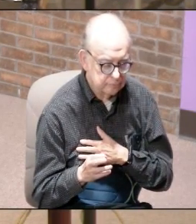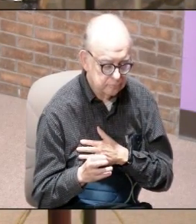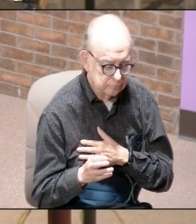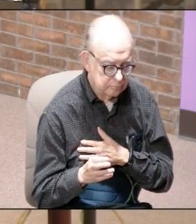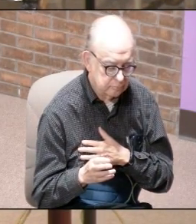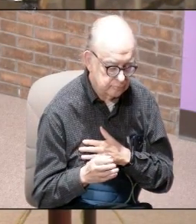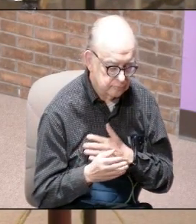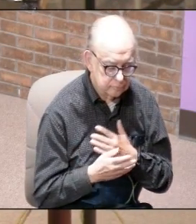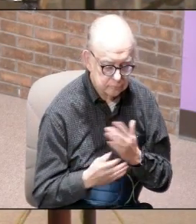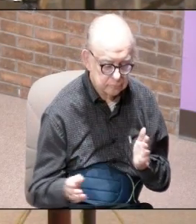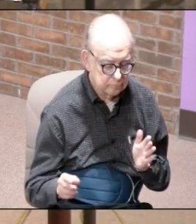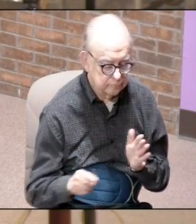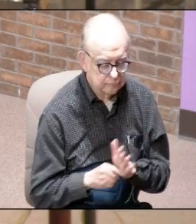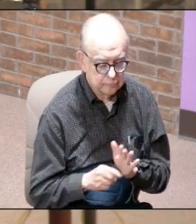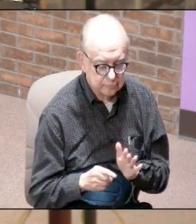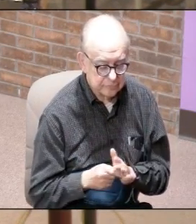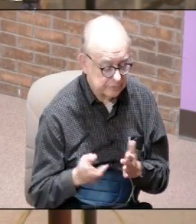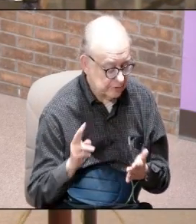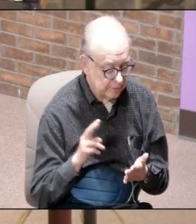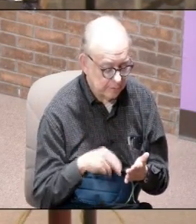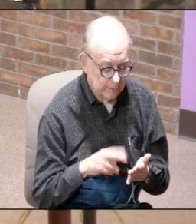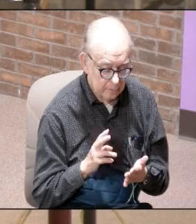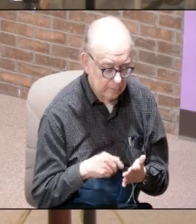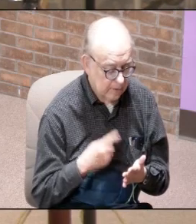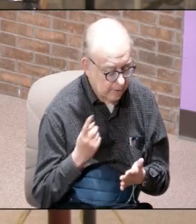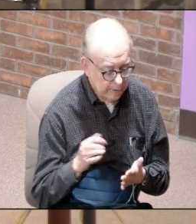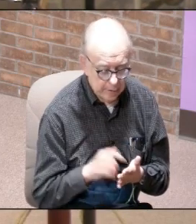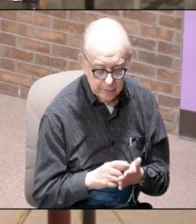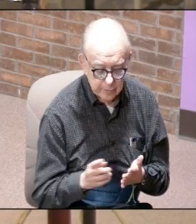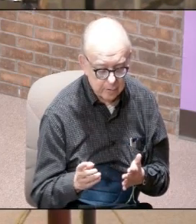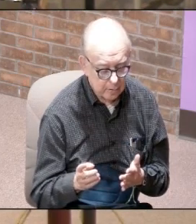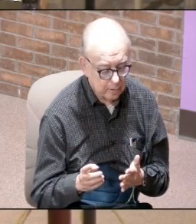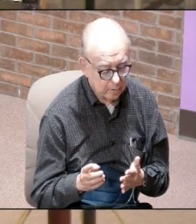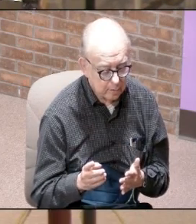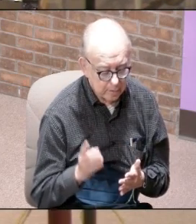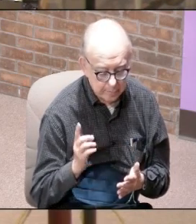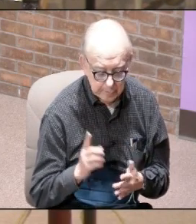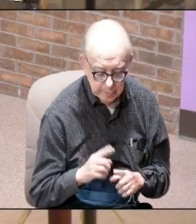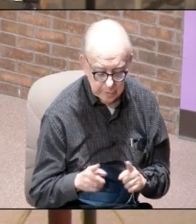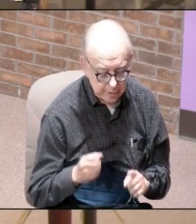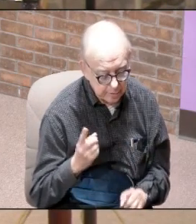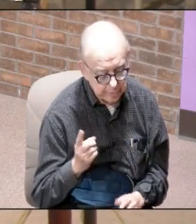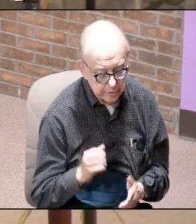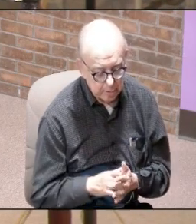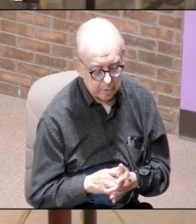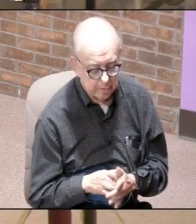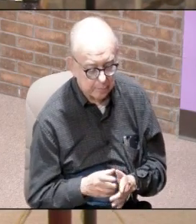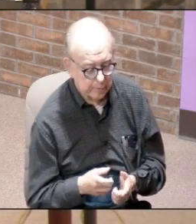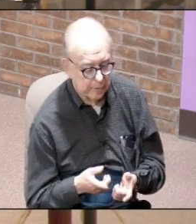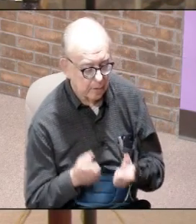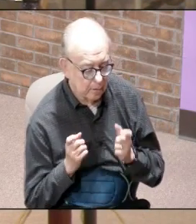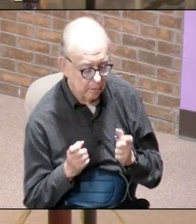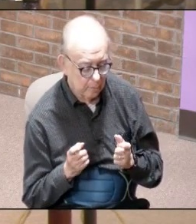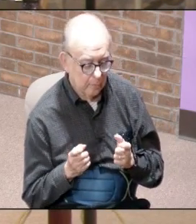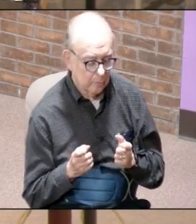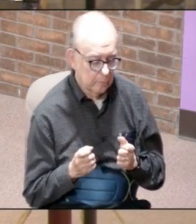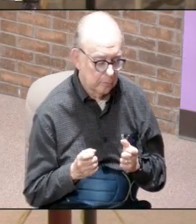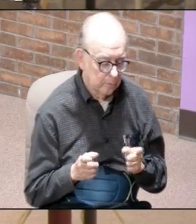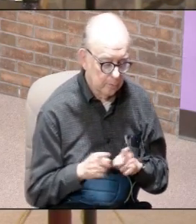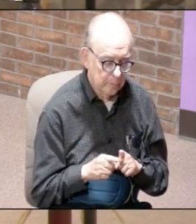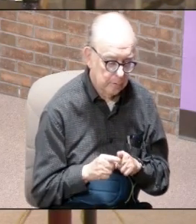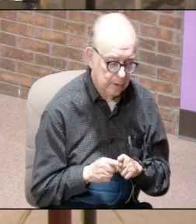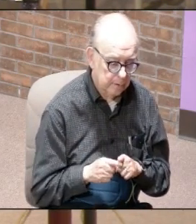brings out a verse that you've been reading and contemplating on and couldn't understand what it was saying and then all of a sudden it's just like